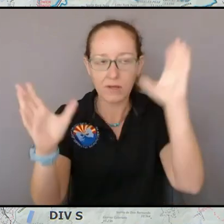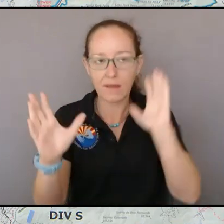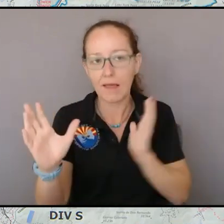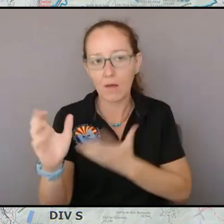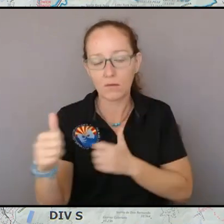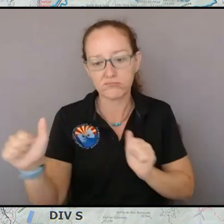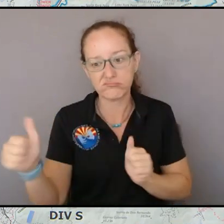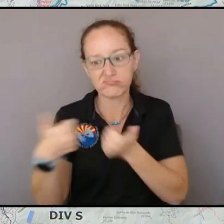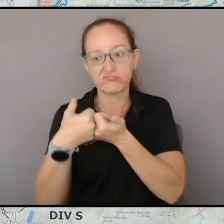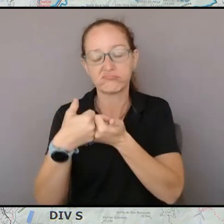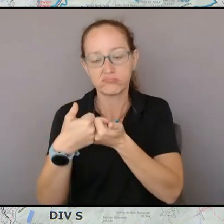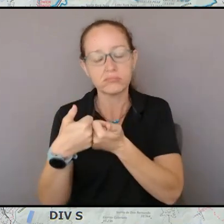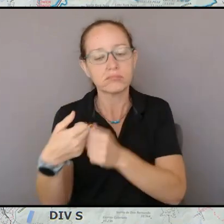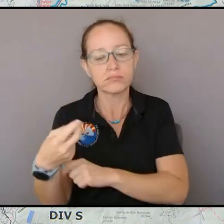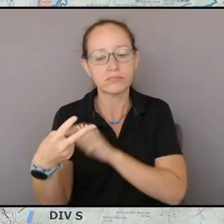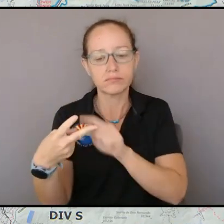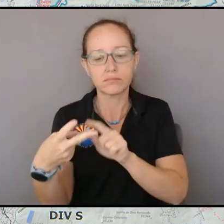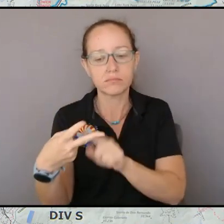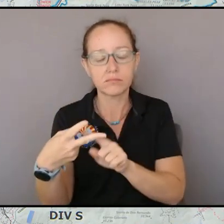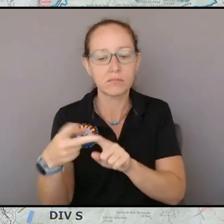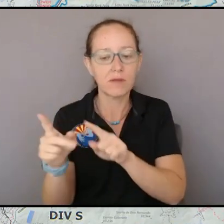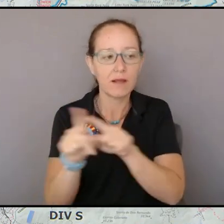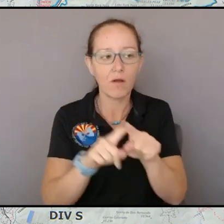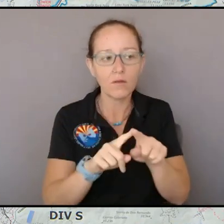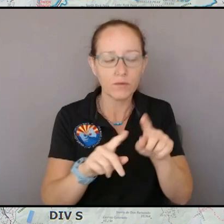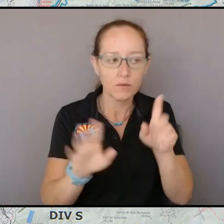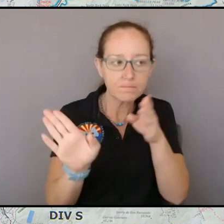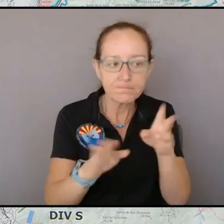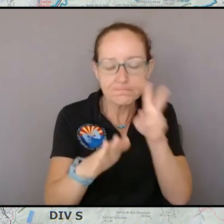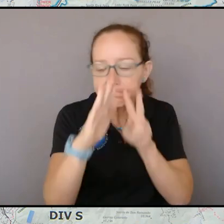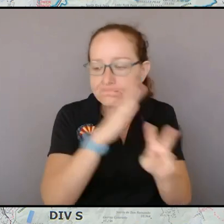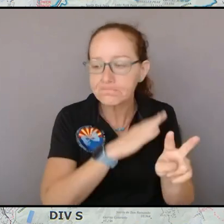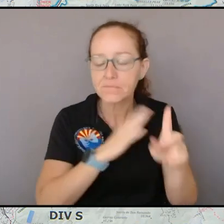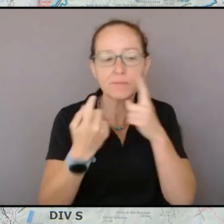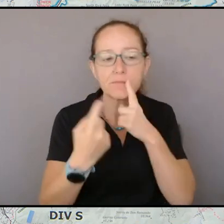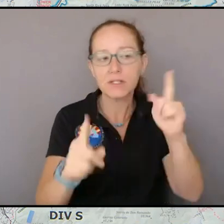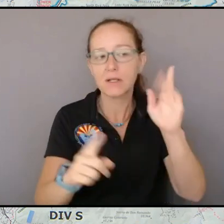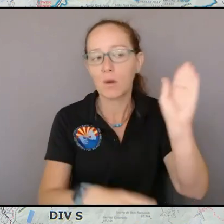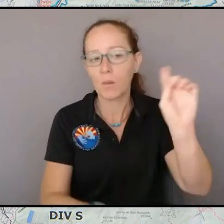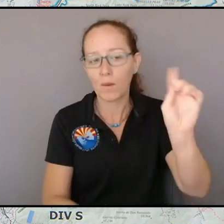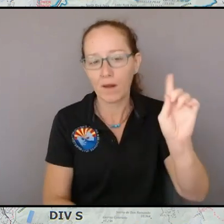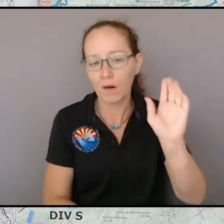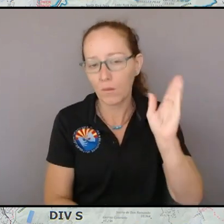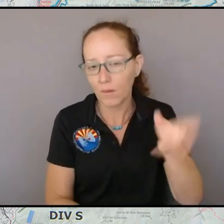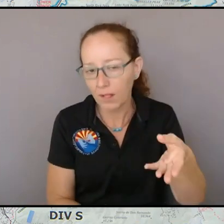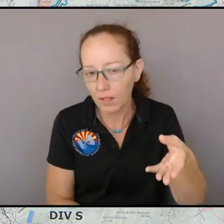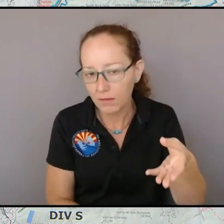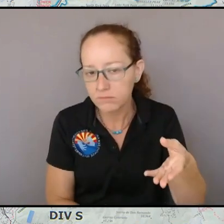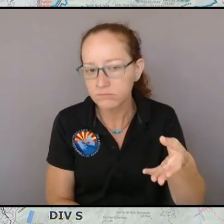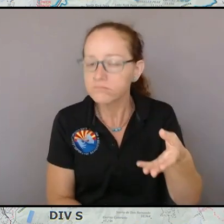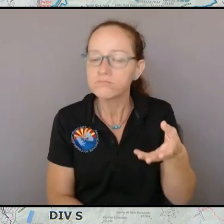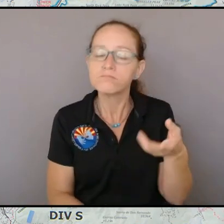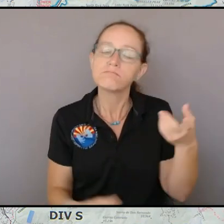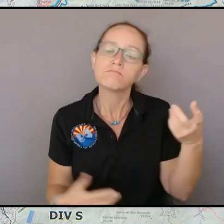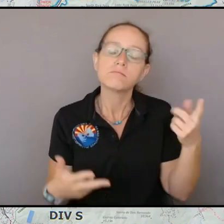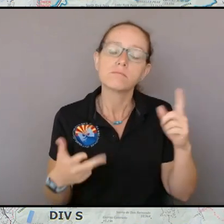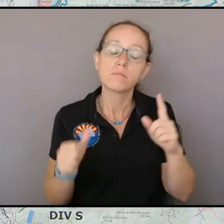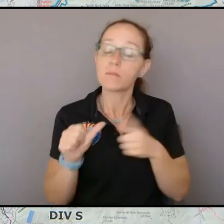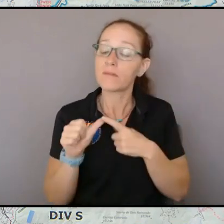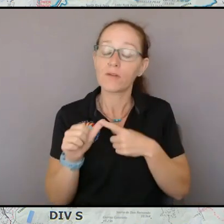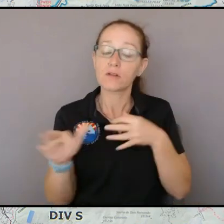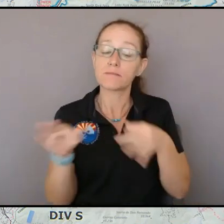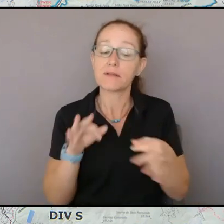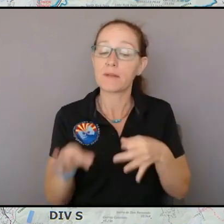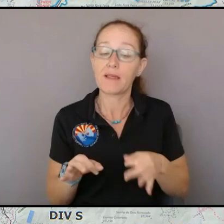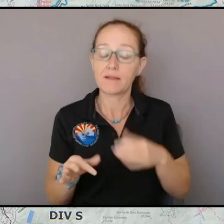and where we see that we can find success but before I did that I wanted to talk a little bit about our process and and how we come up with these plans